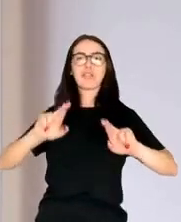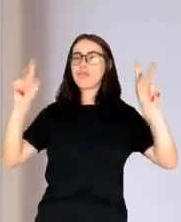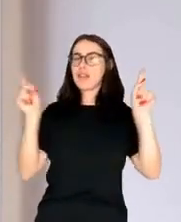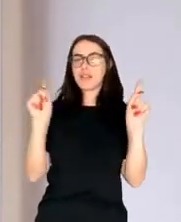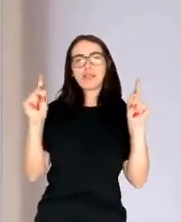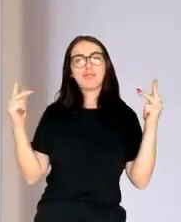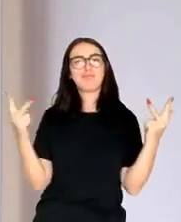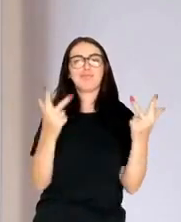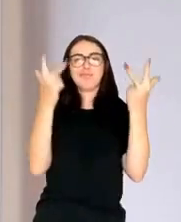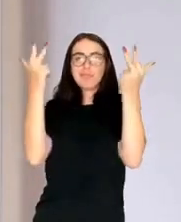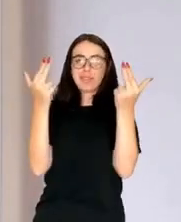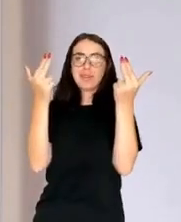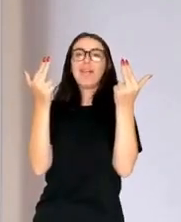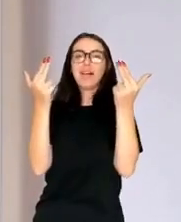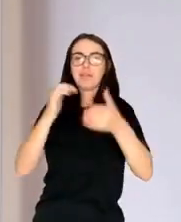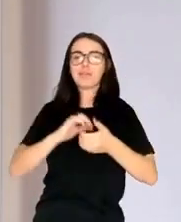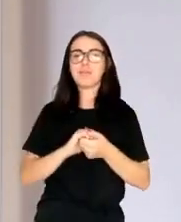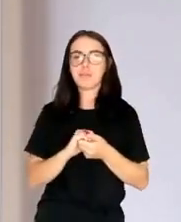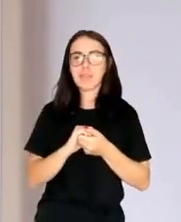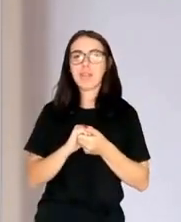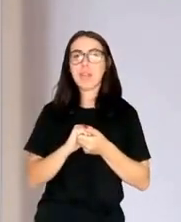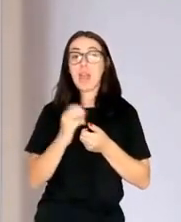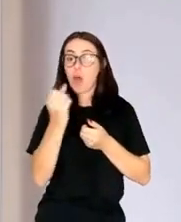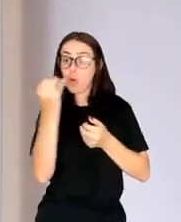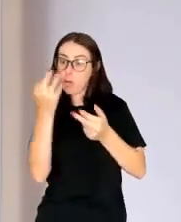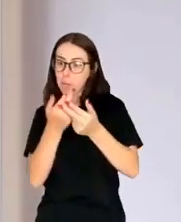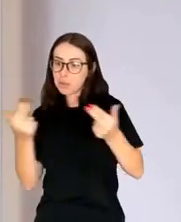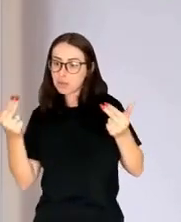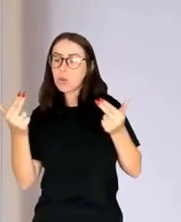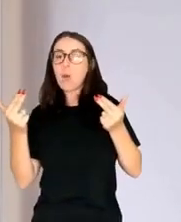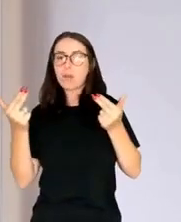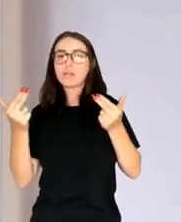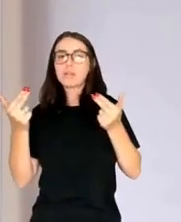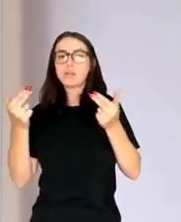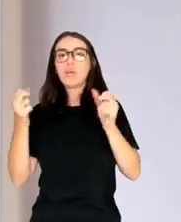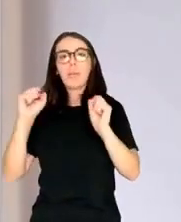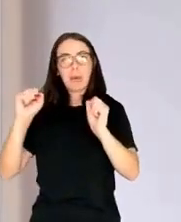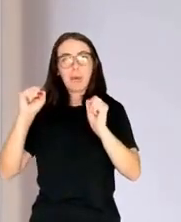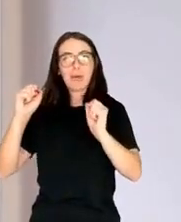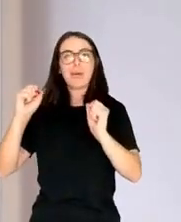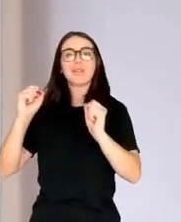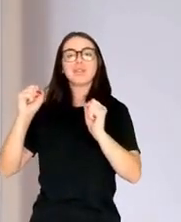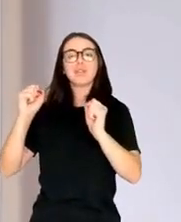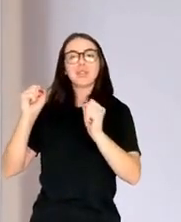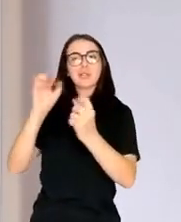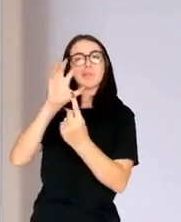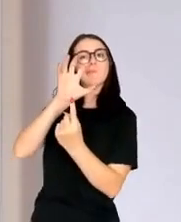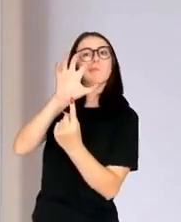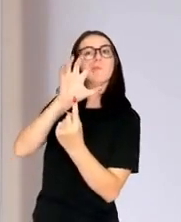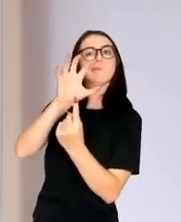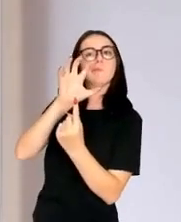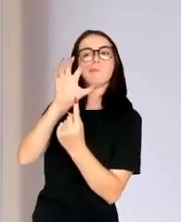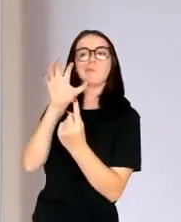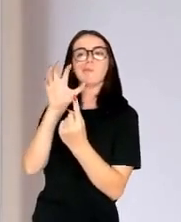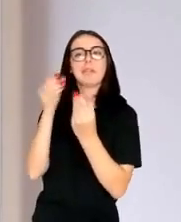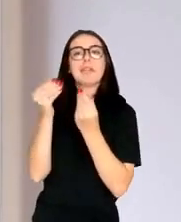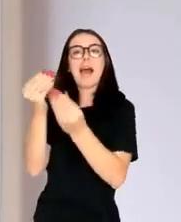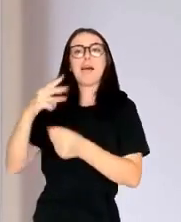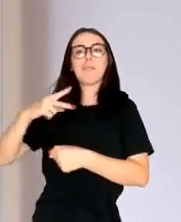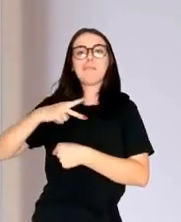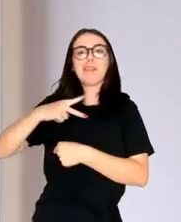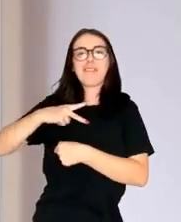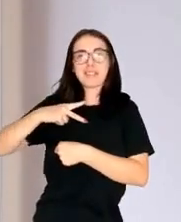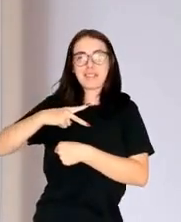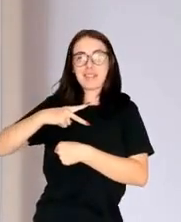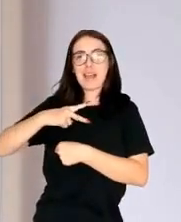of search engines or the health of the open web. We hear the same refrain from them. I don't care. It doesn't matter